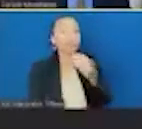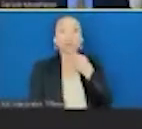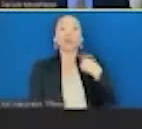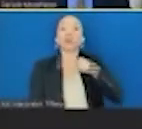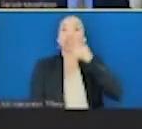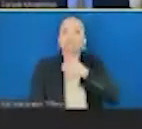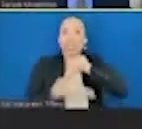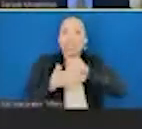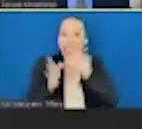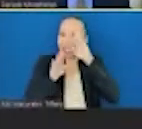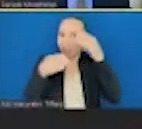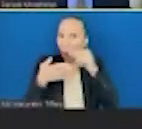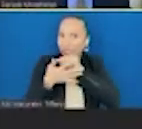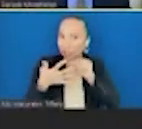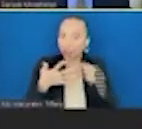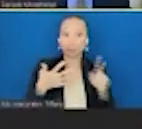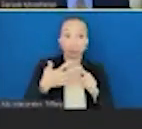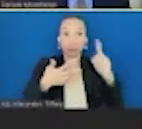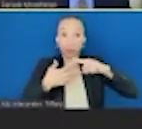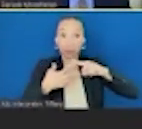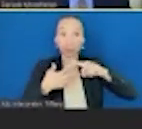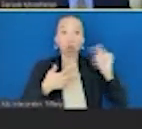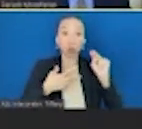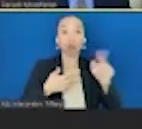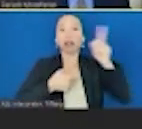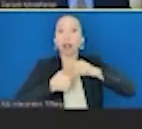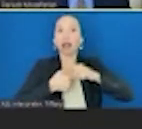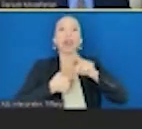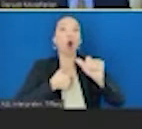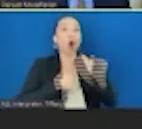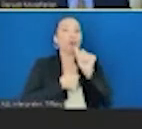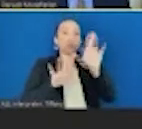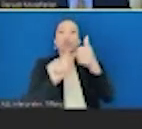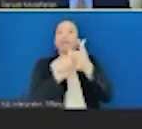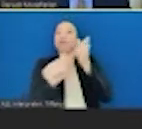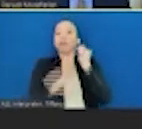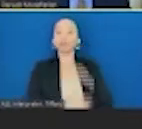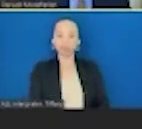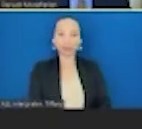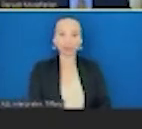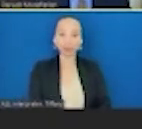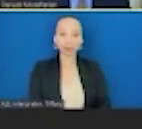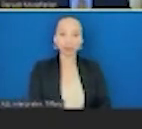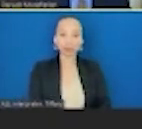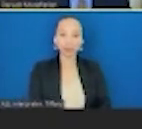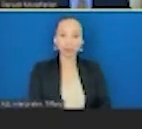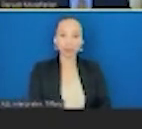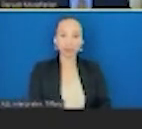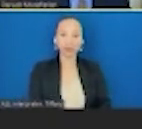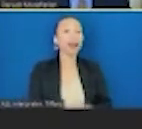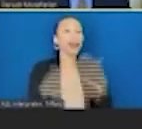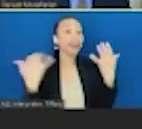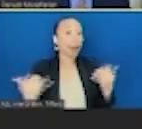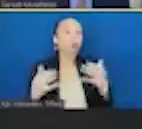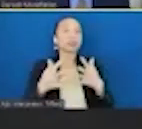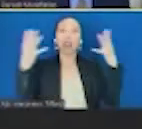Neutral foods that we should be eating in moderation and harmful foods that we should be avoiding. Now, there's a whole bunch of stuff we don't know, and we need